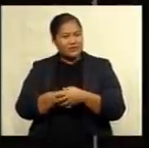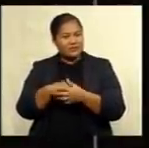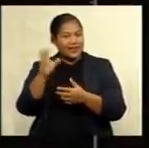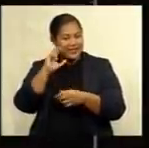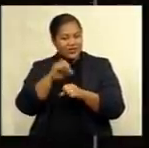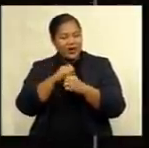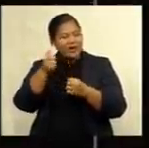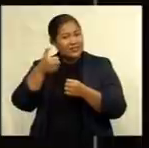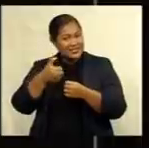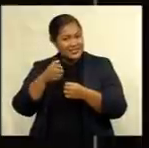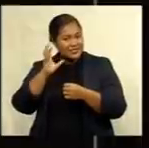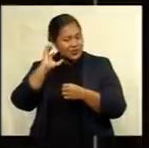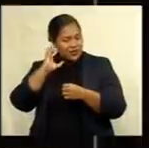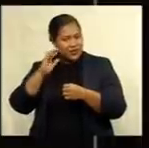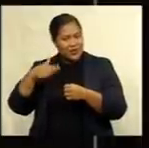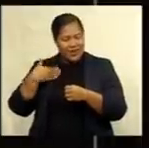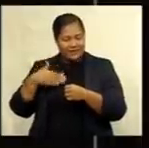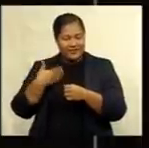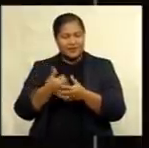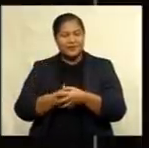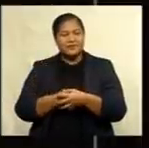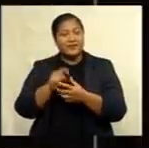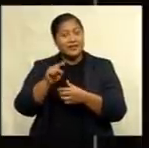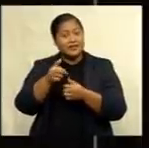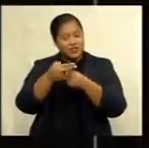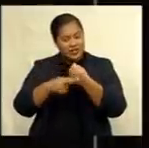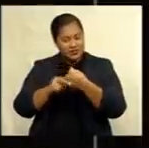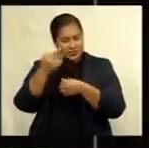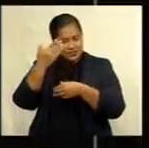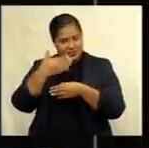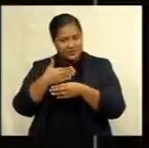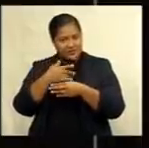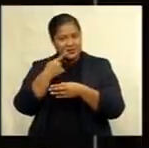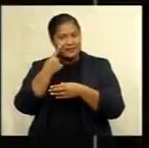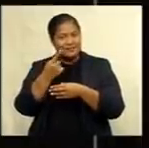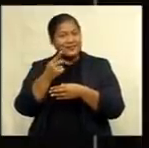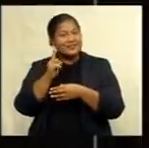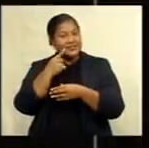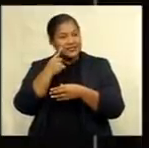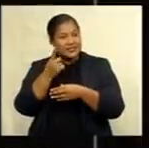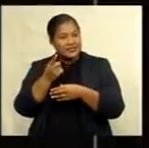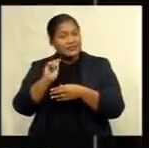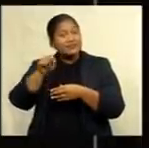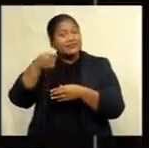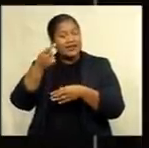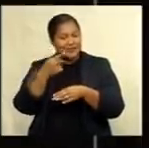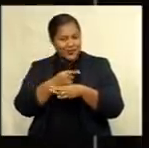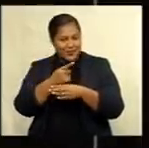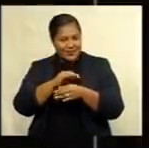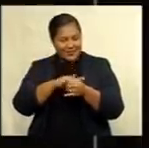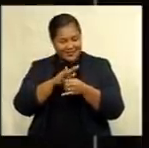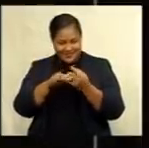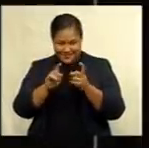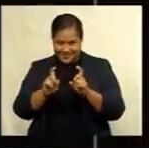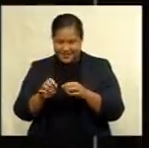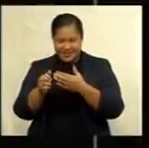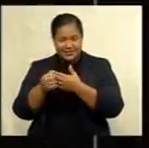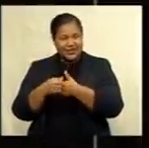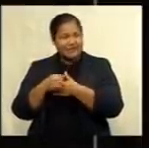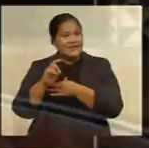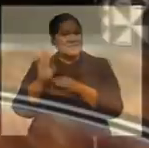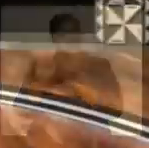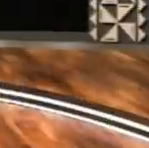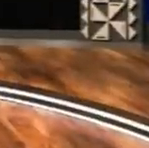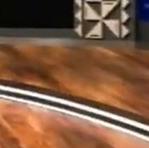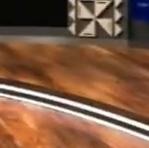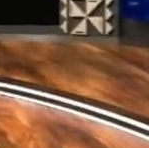listen to our six radio stations live. That's your news this evening. I'll be back again next week. Until then, stay safe. Mothi